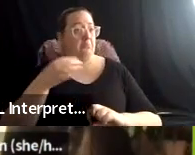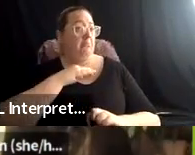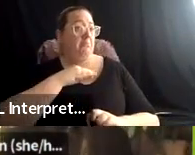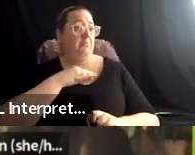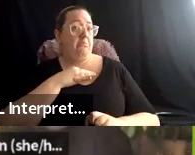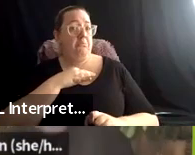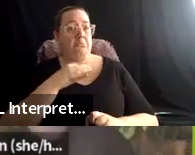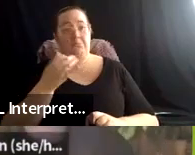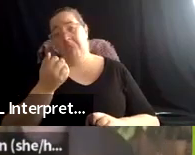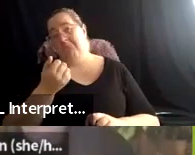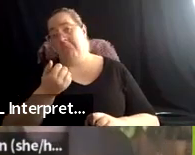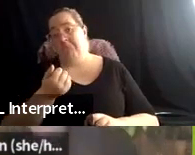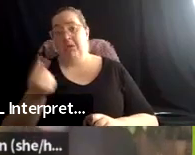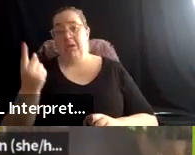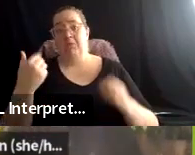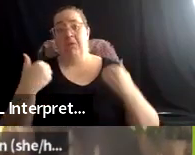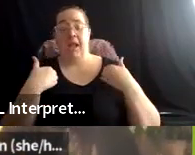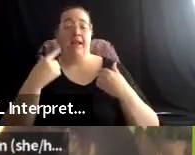about that.